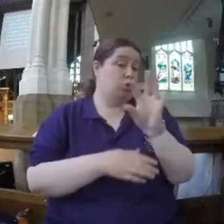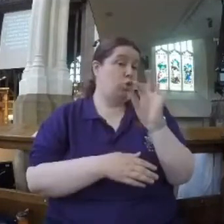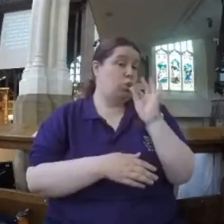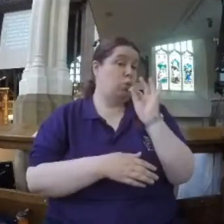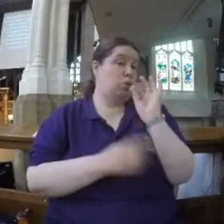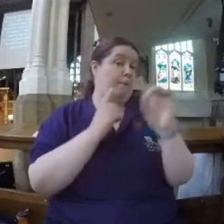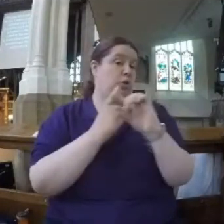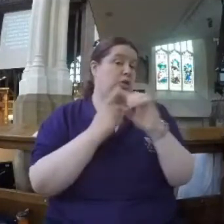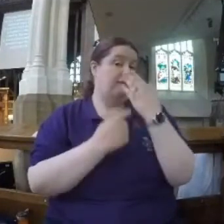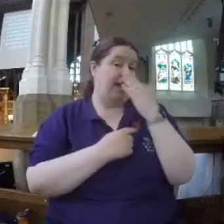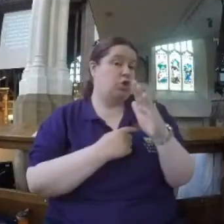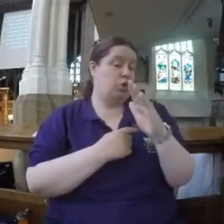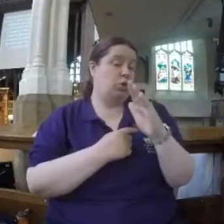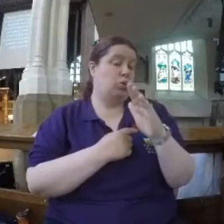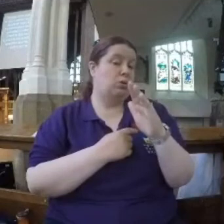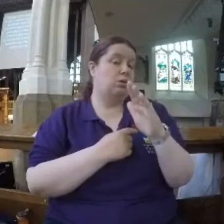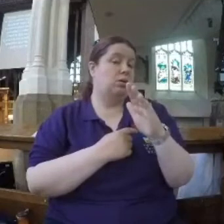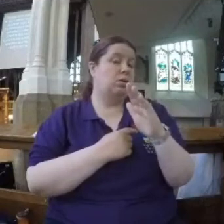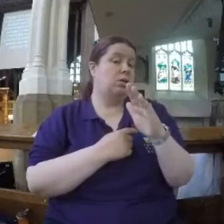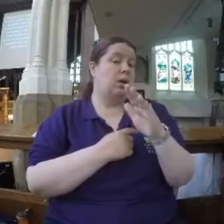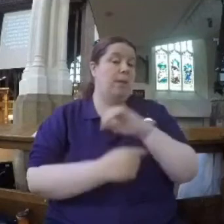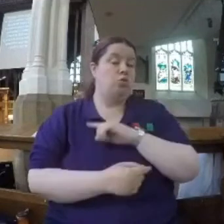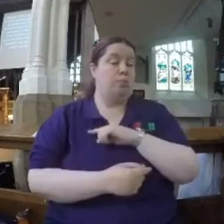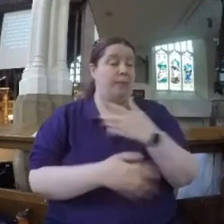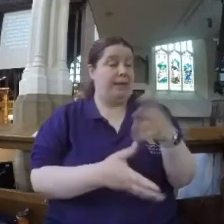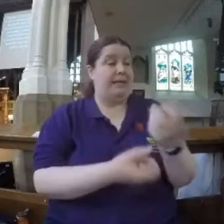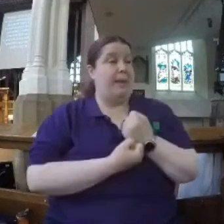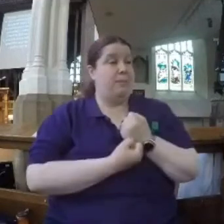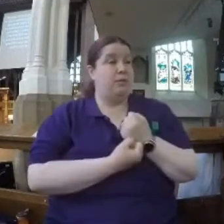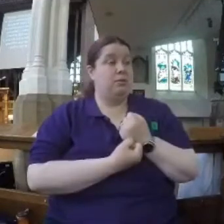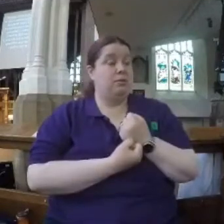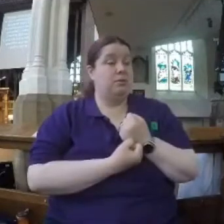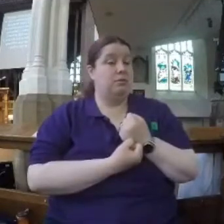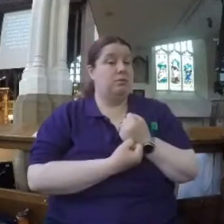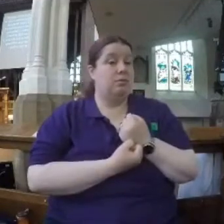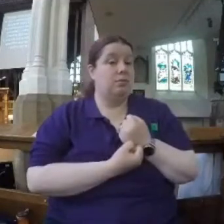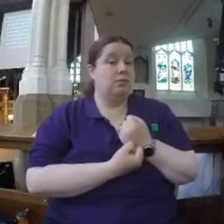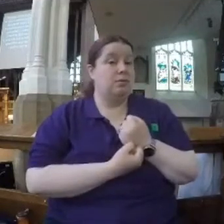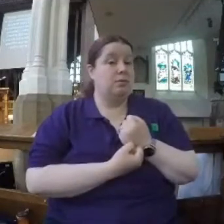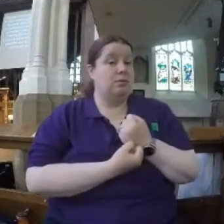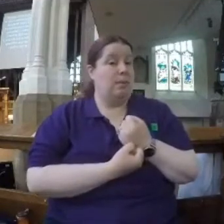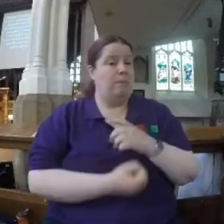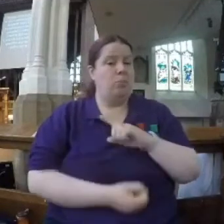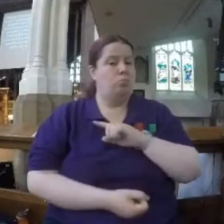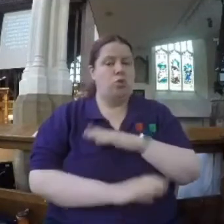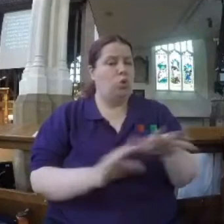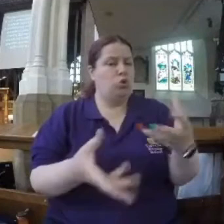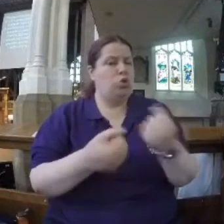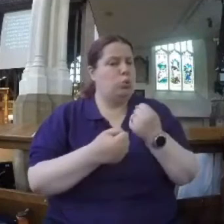because we have been accepted. Not in order to be accepted.